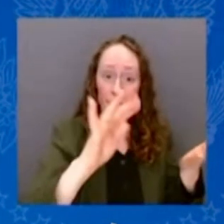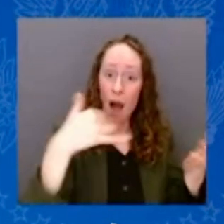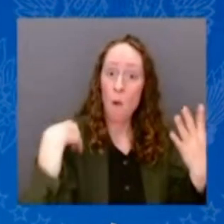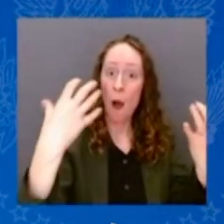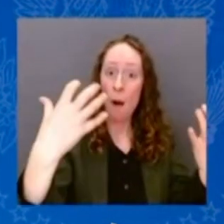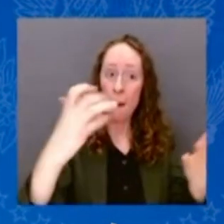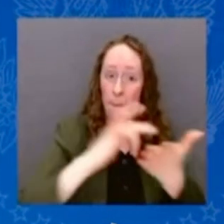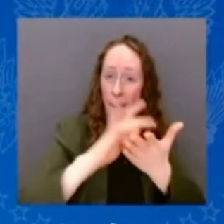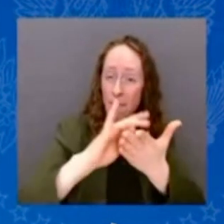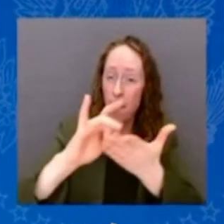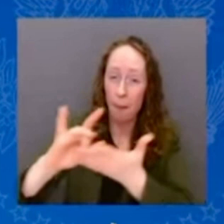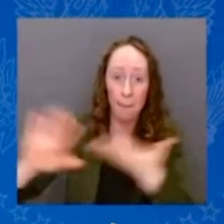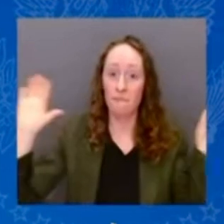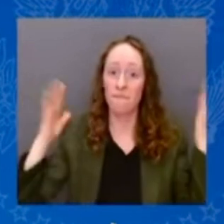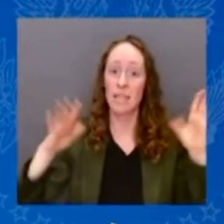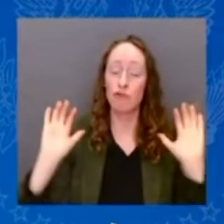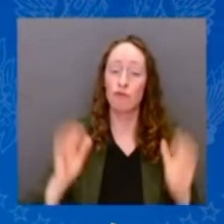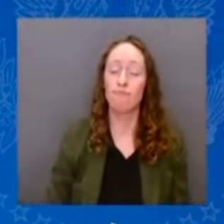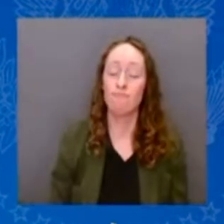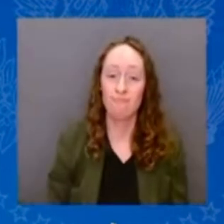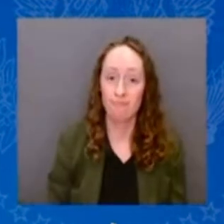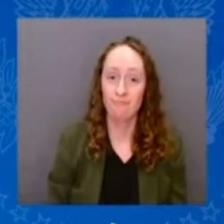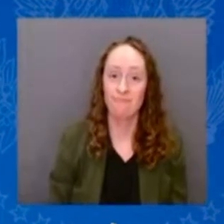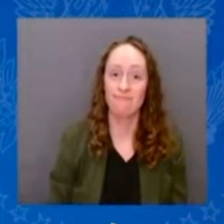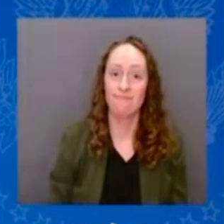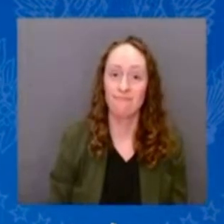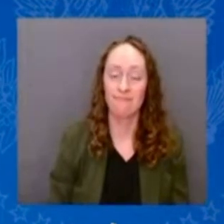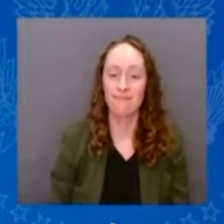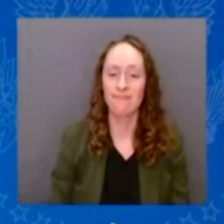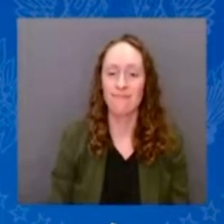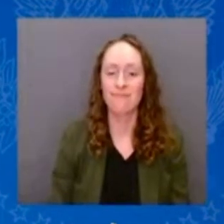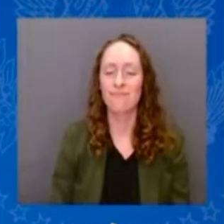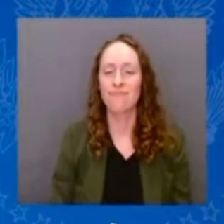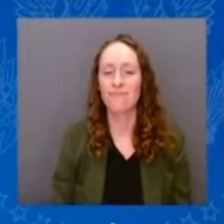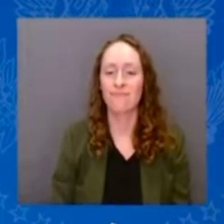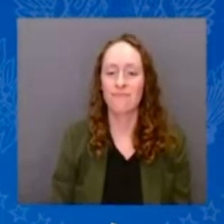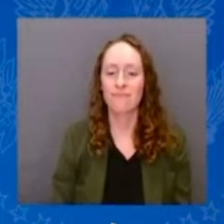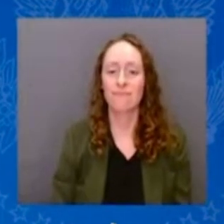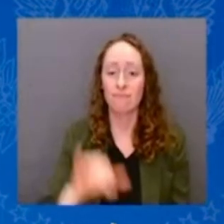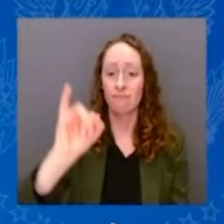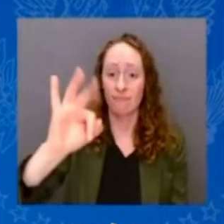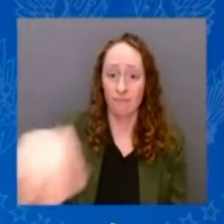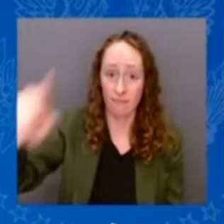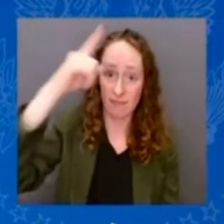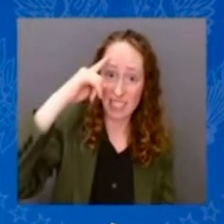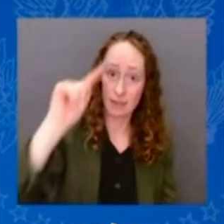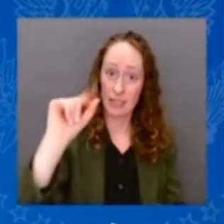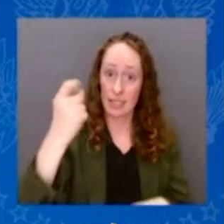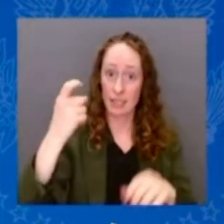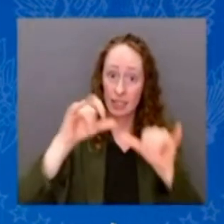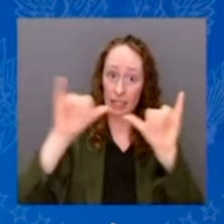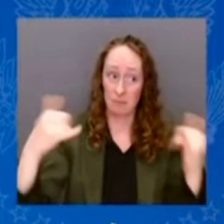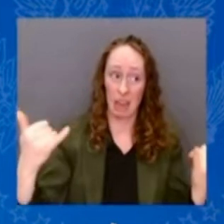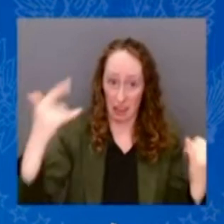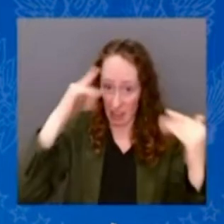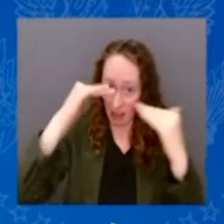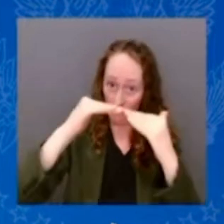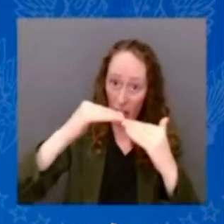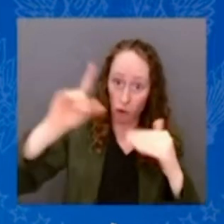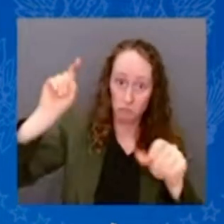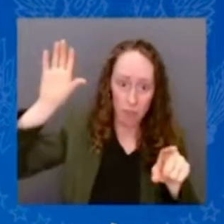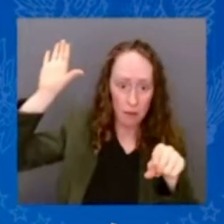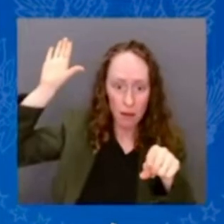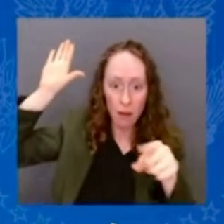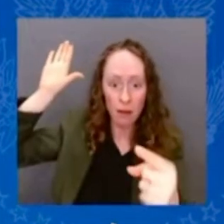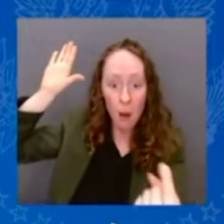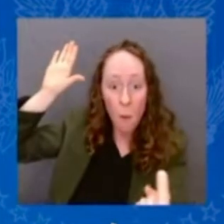But anybody who thinks the tax system is fair, raise your hand. All right. We found one millionaires right over there.